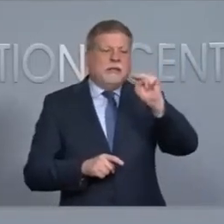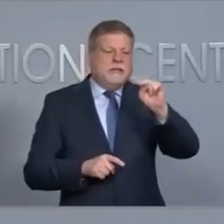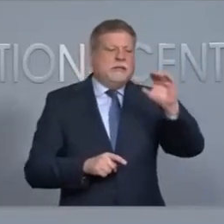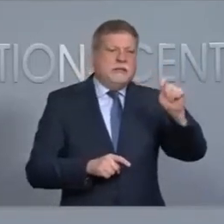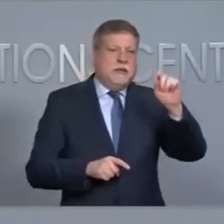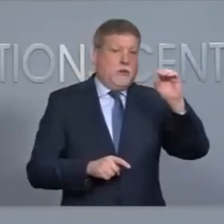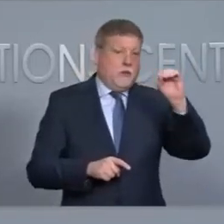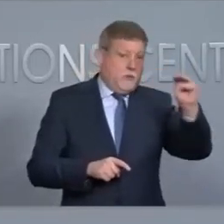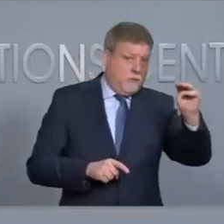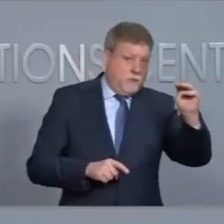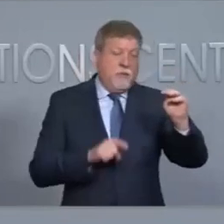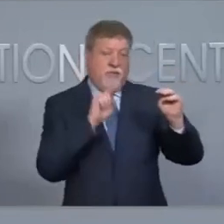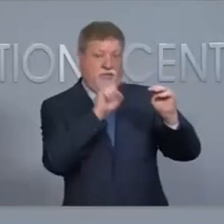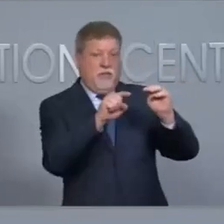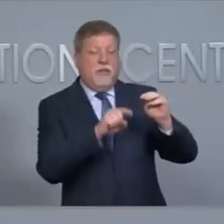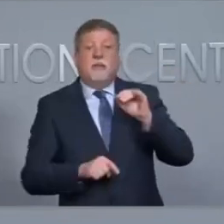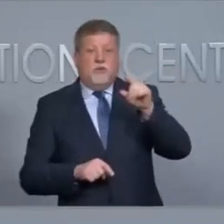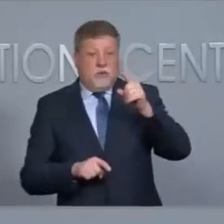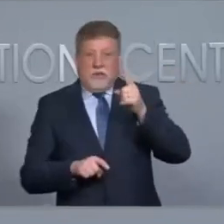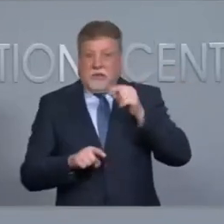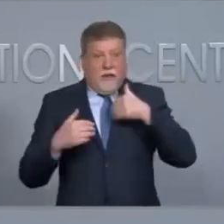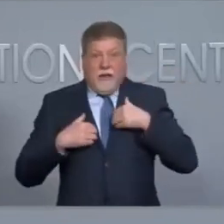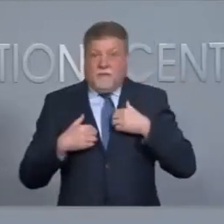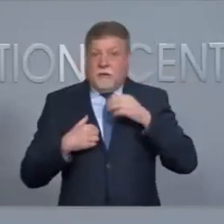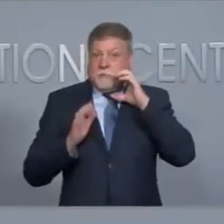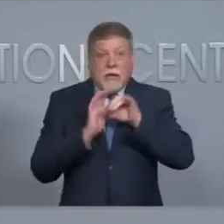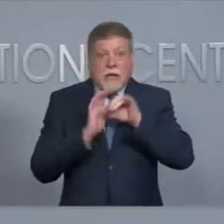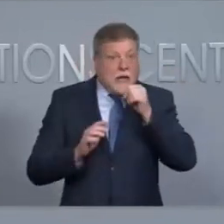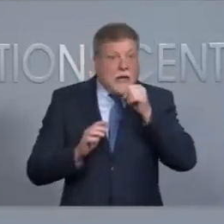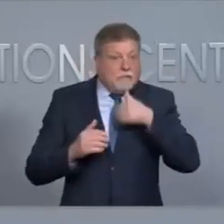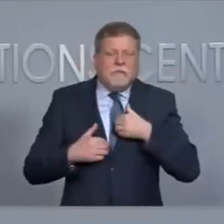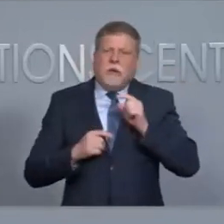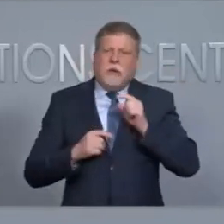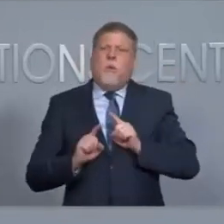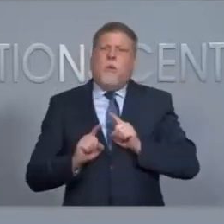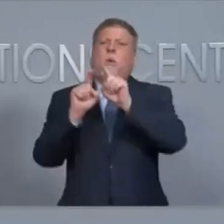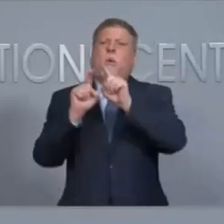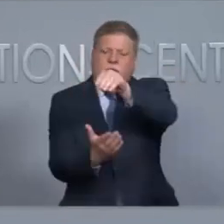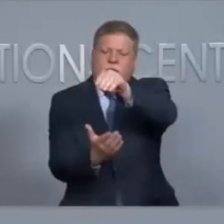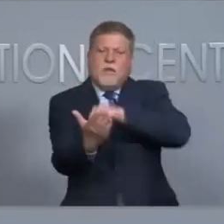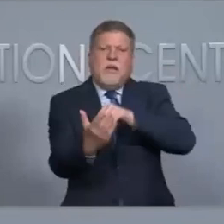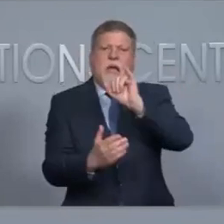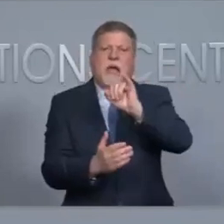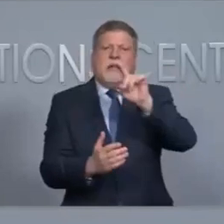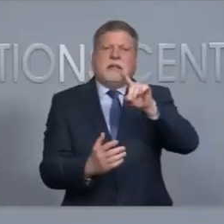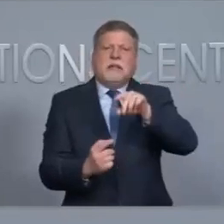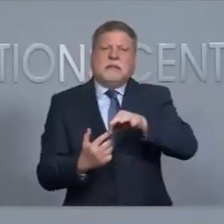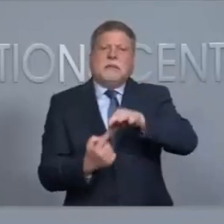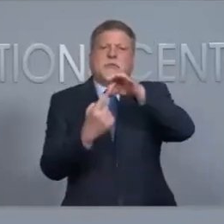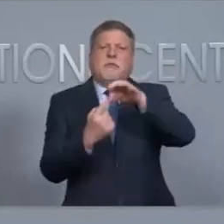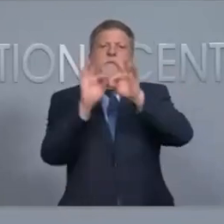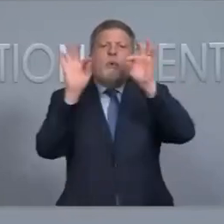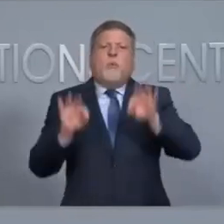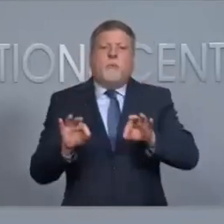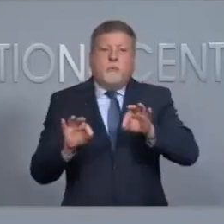If a voter cannot show a photo ID, they can still vote by filling out an ID exception form and voting